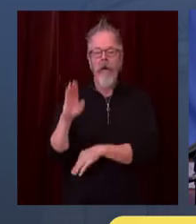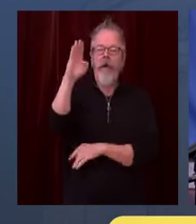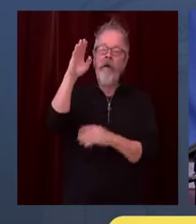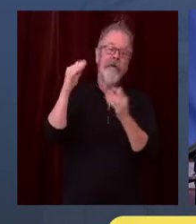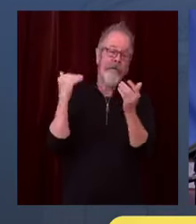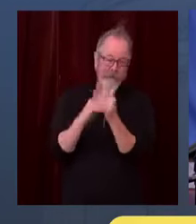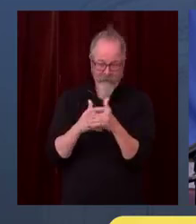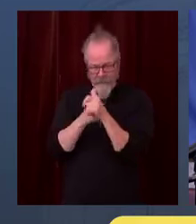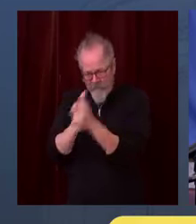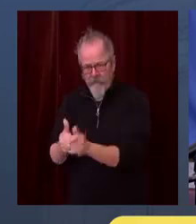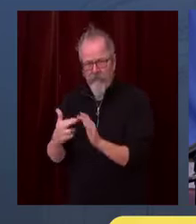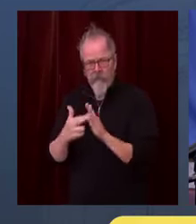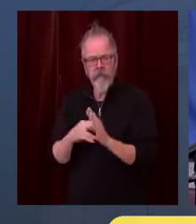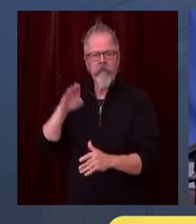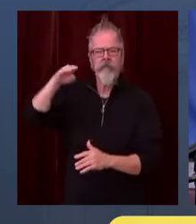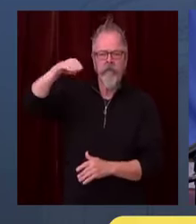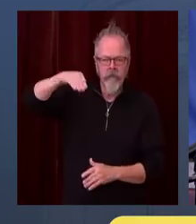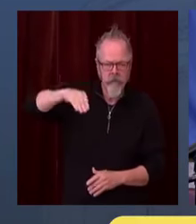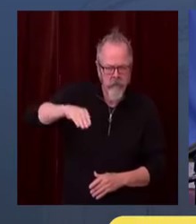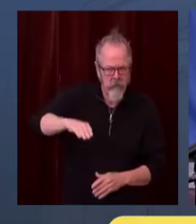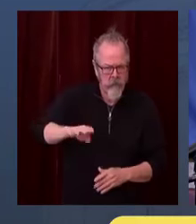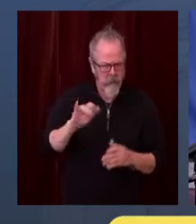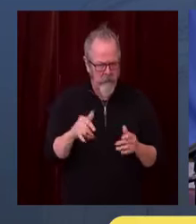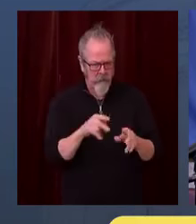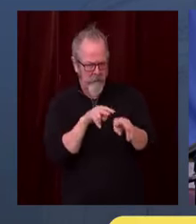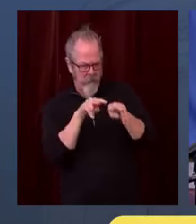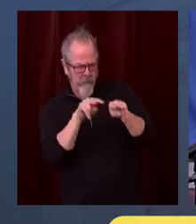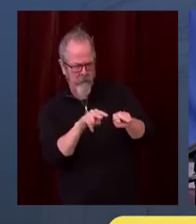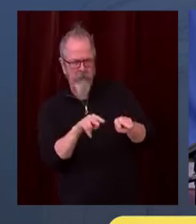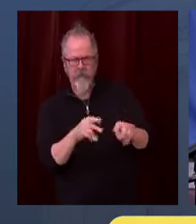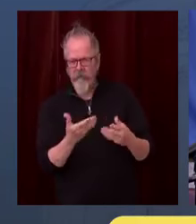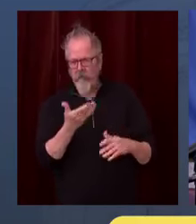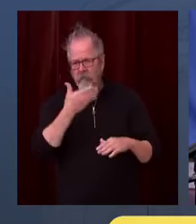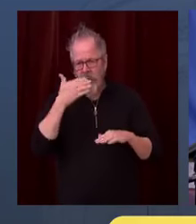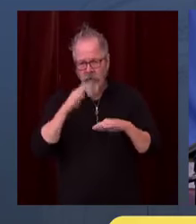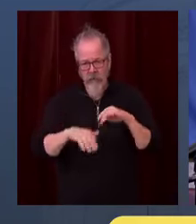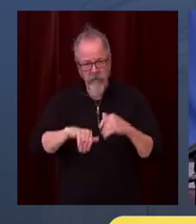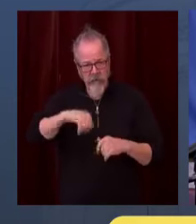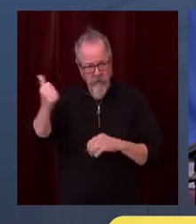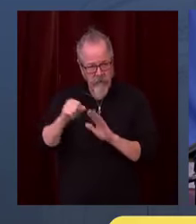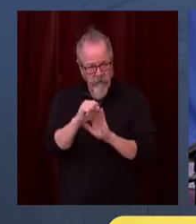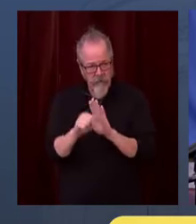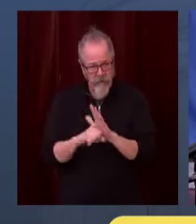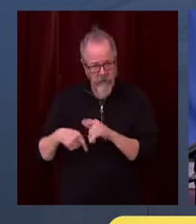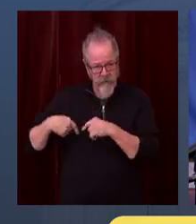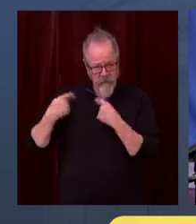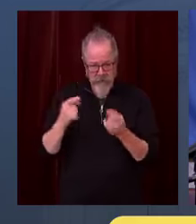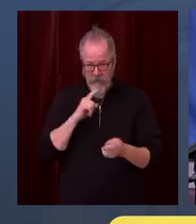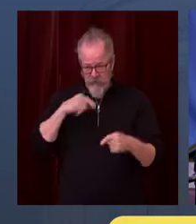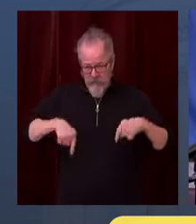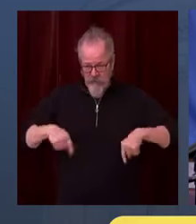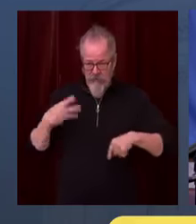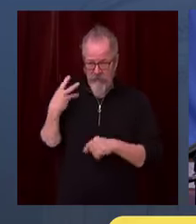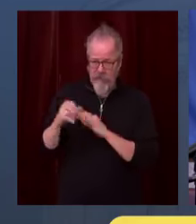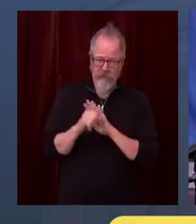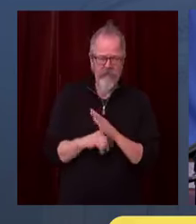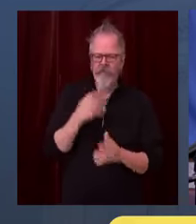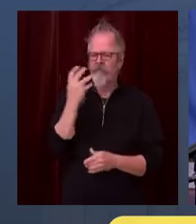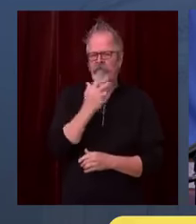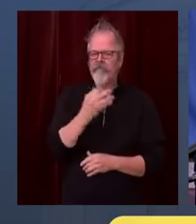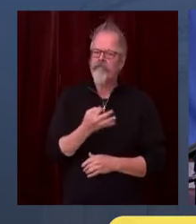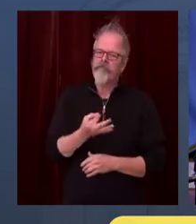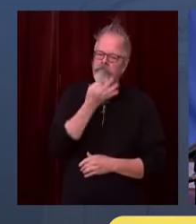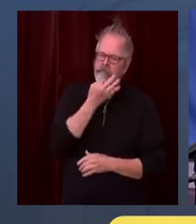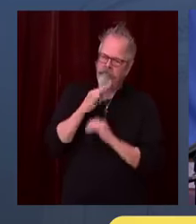measures can work. We've showed the country that they can work. So the restrictions we're announcing today, which will be in effect through December